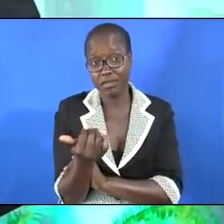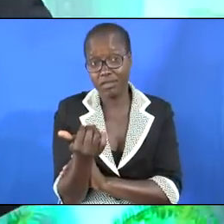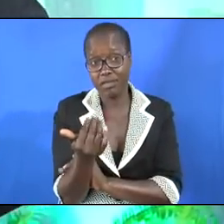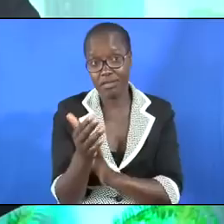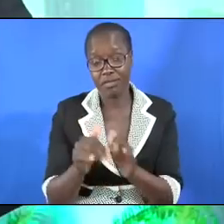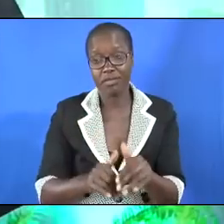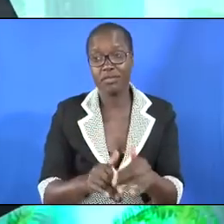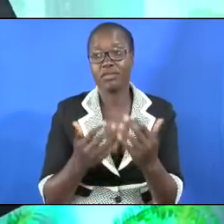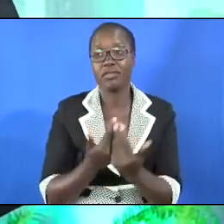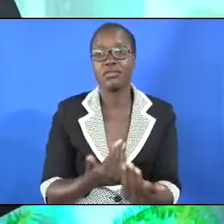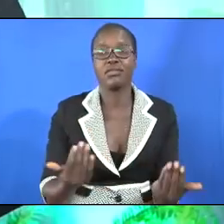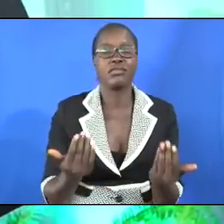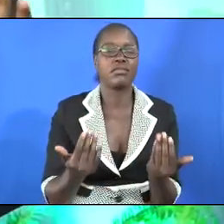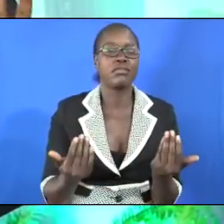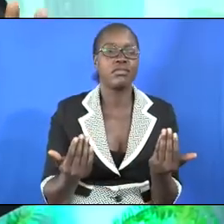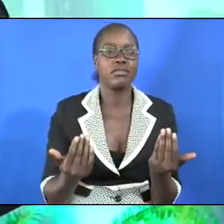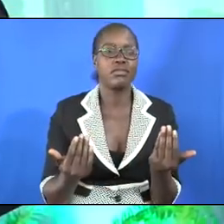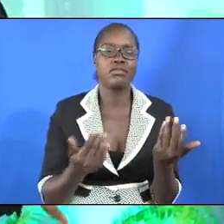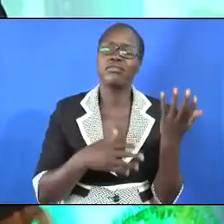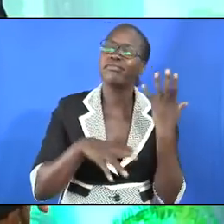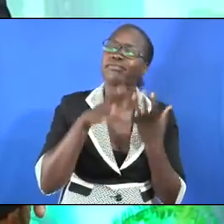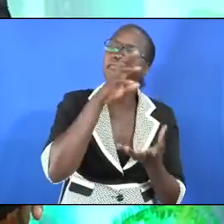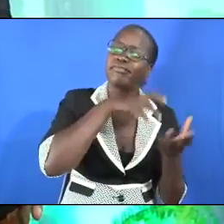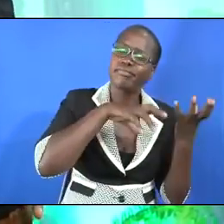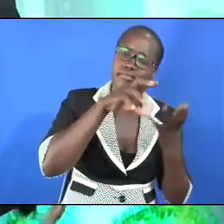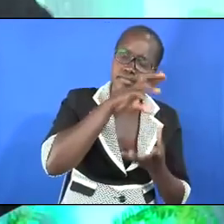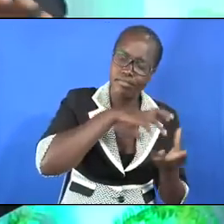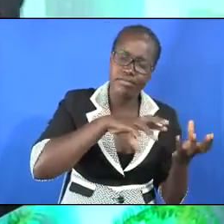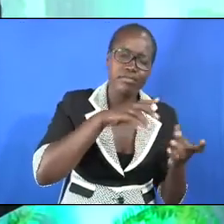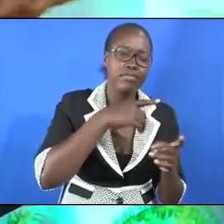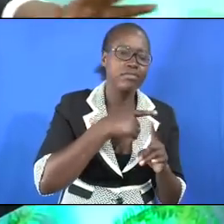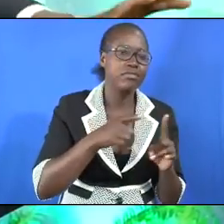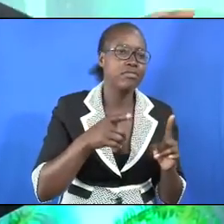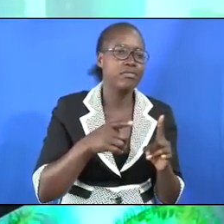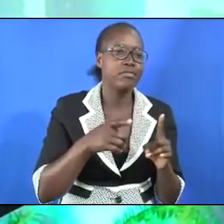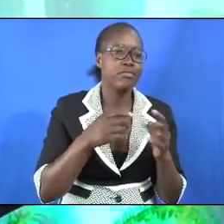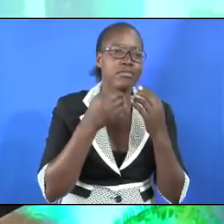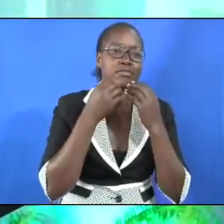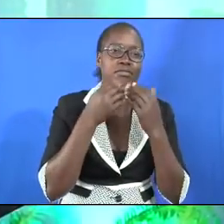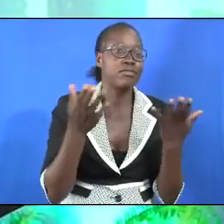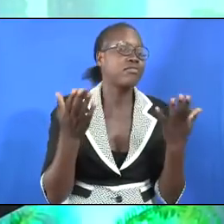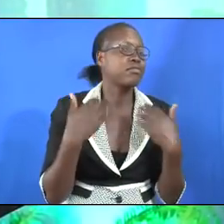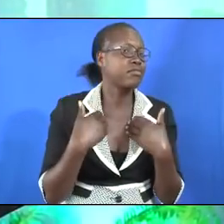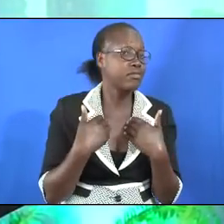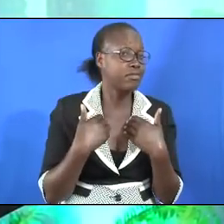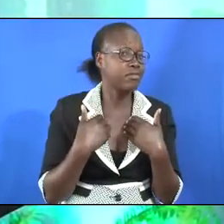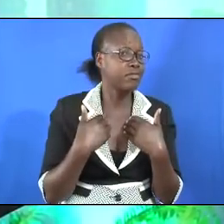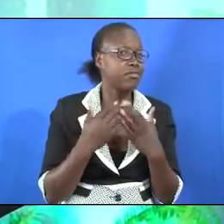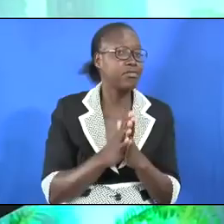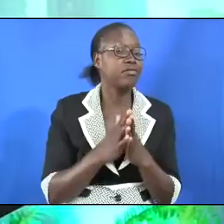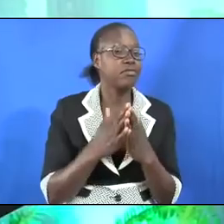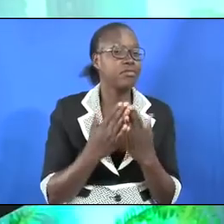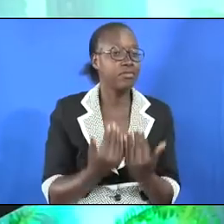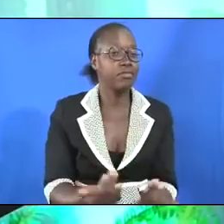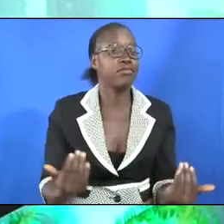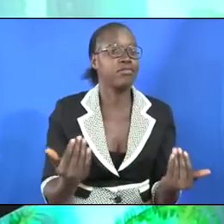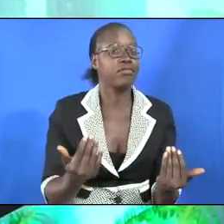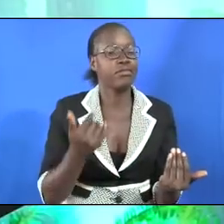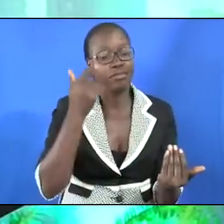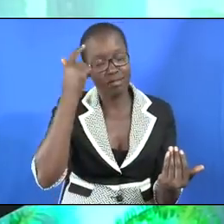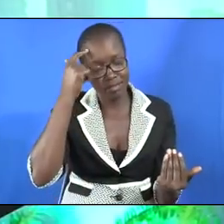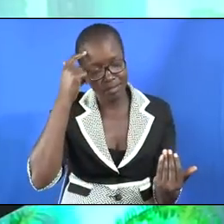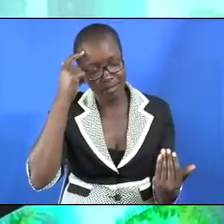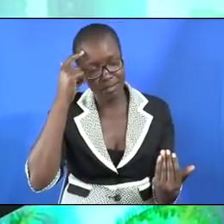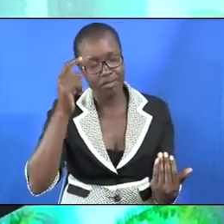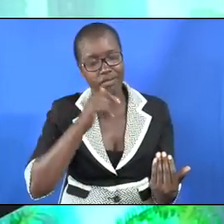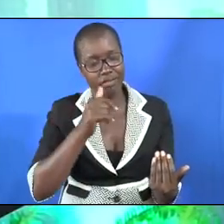follow those things that are conducive but they will have nothing whatsoever with things that they think are